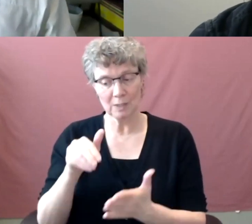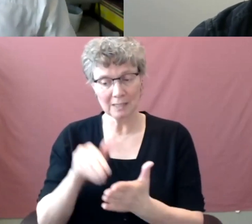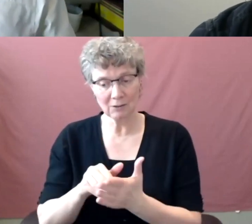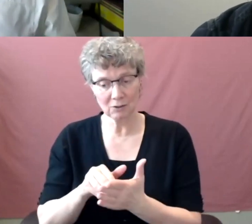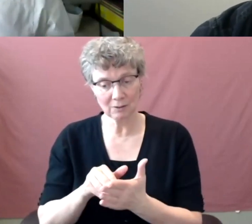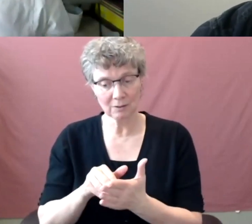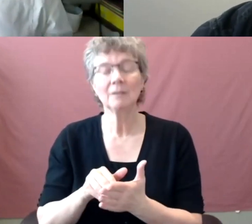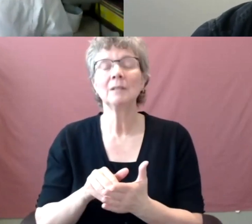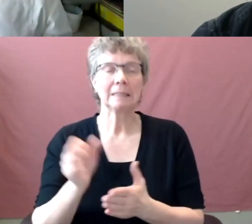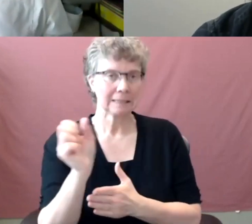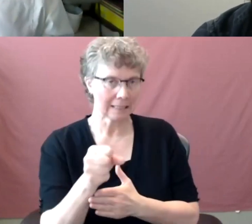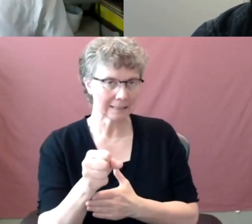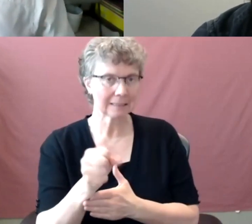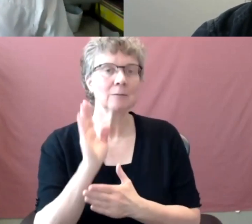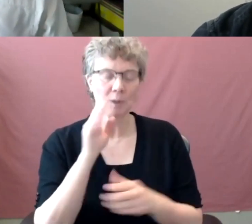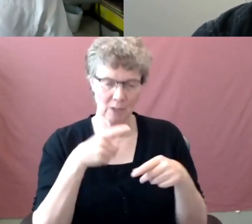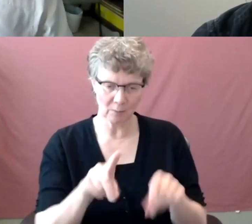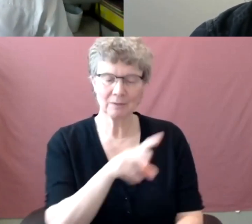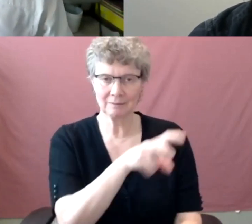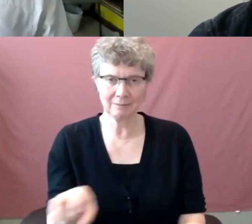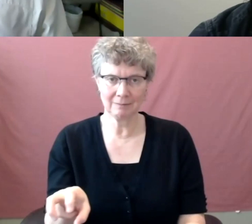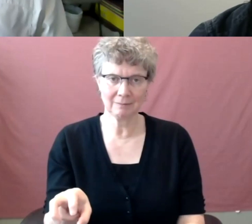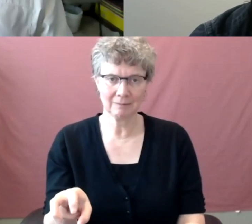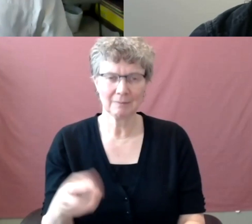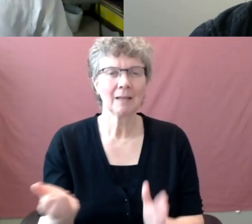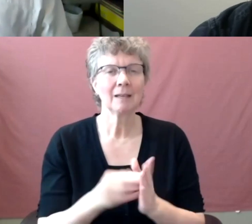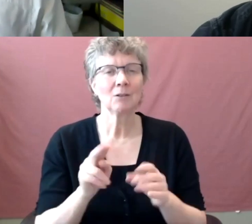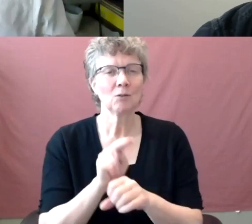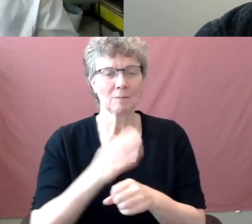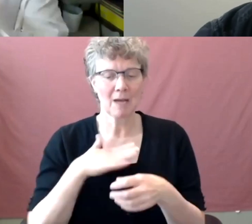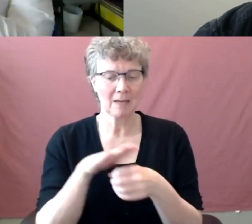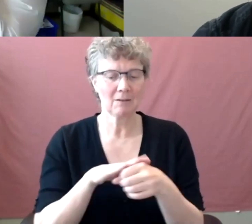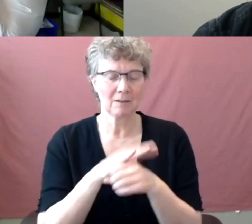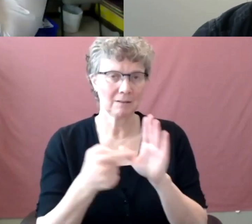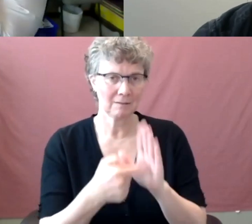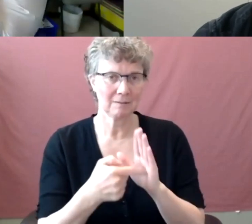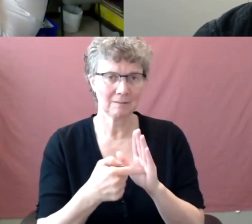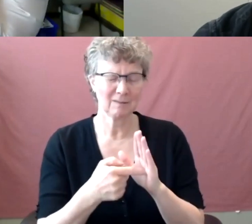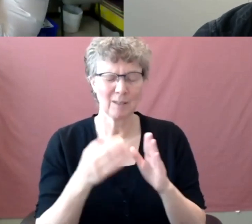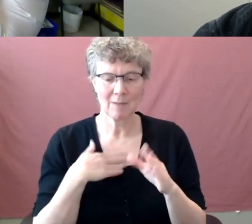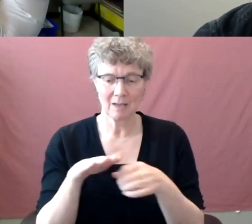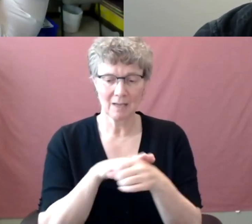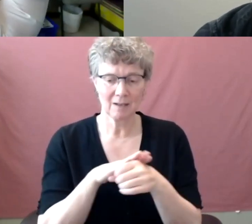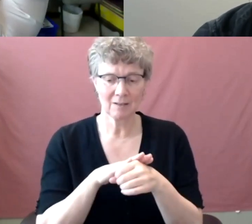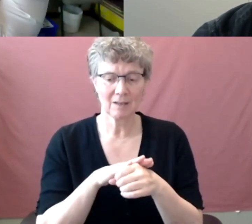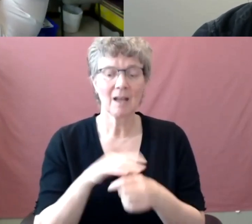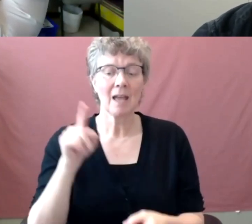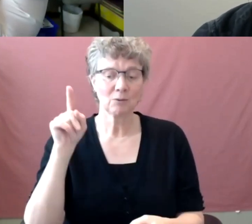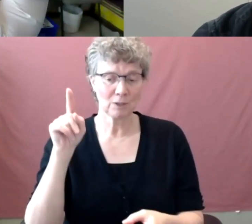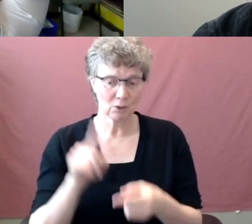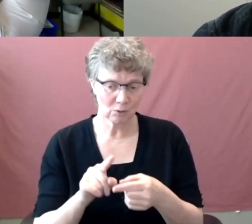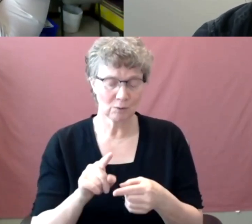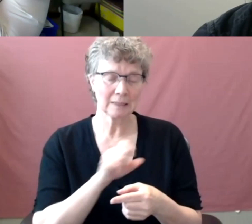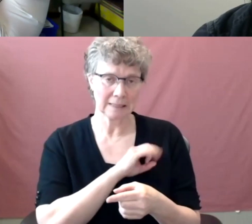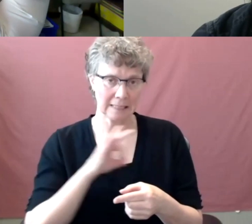again, using my portfolio as an example, my portfolio, um, in all areas has reduced, um, at the same time. And